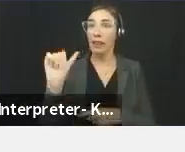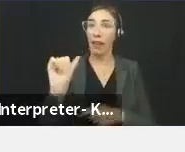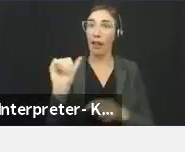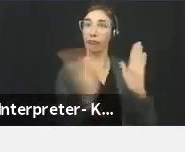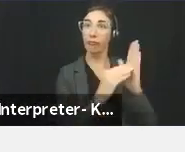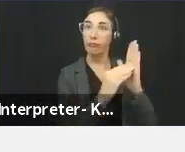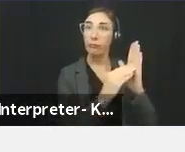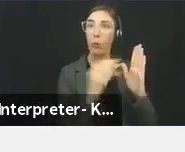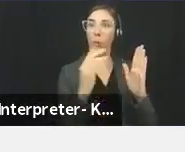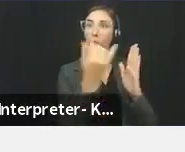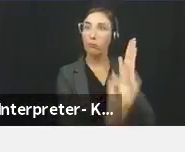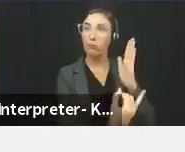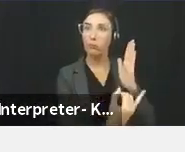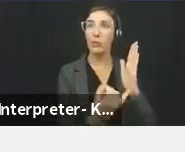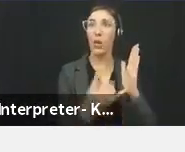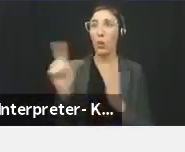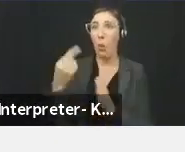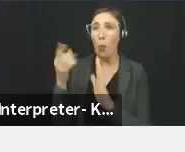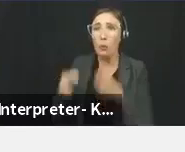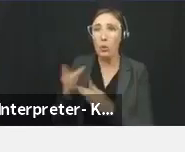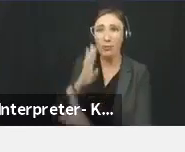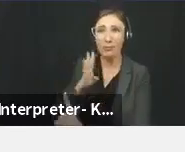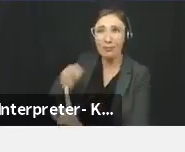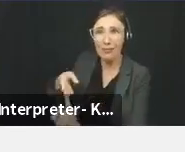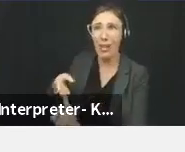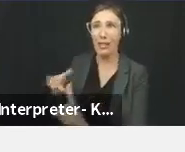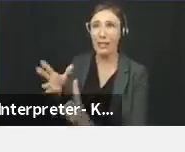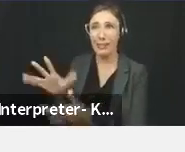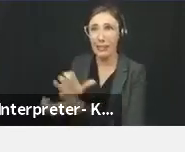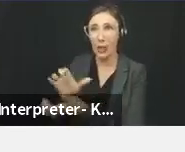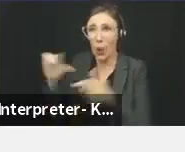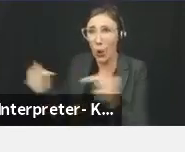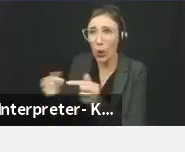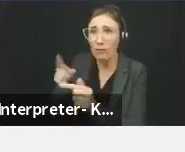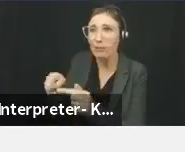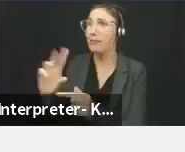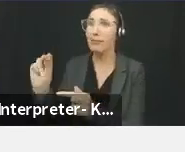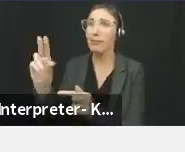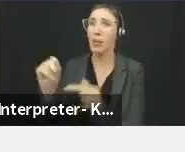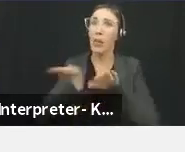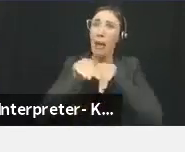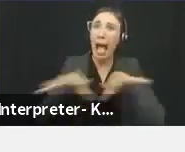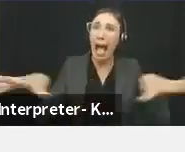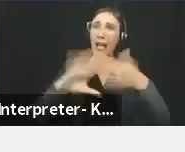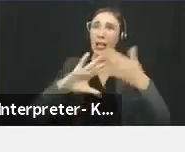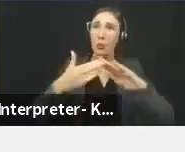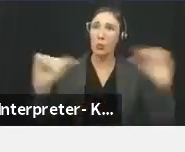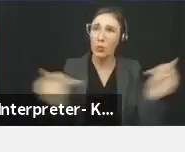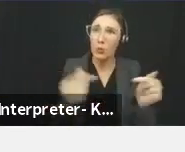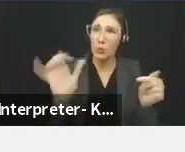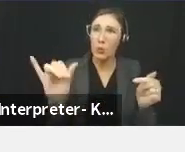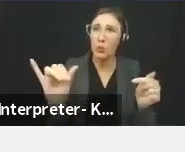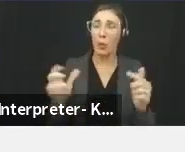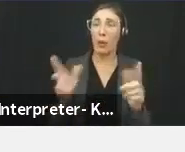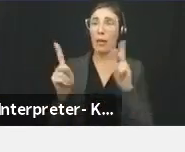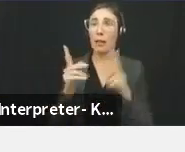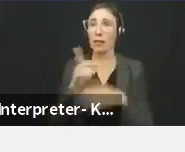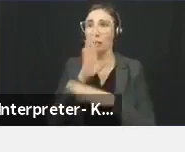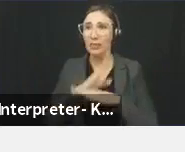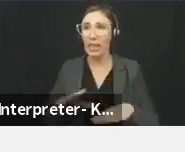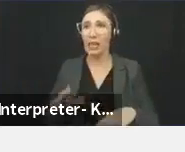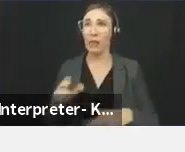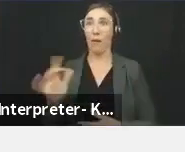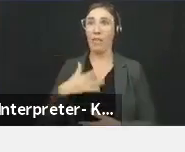the individual who's targeted. The damage and the pain extends to the community in the silence that follows, in the feelings that are not validated,